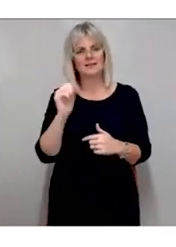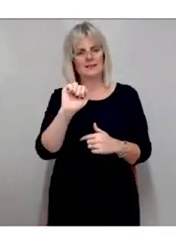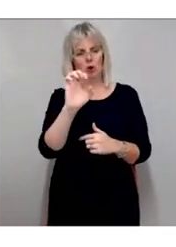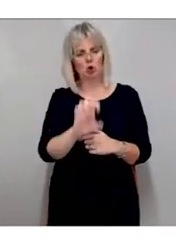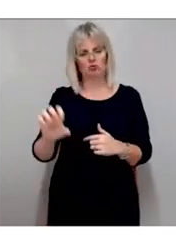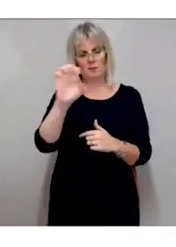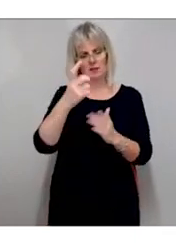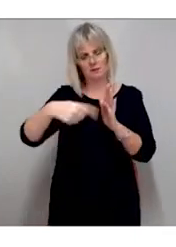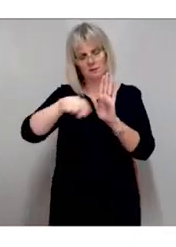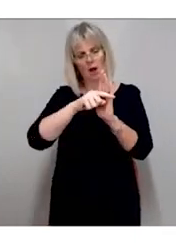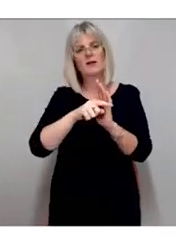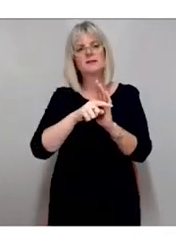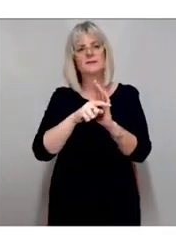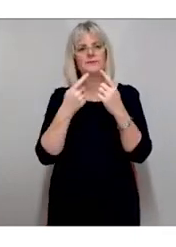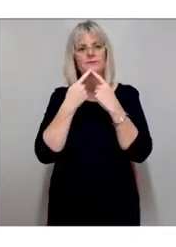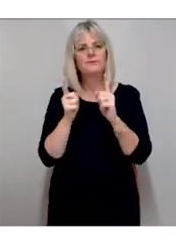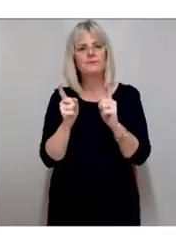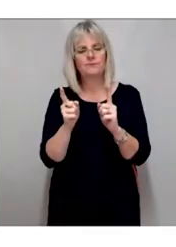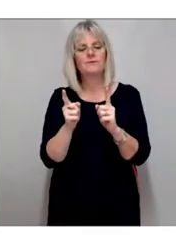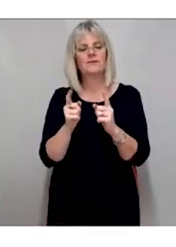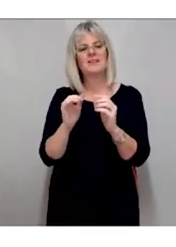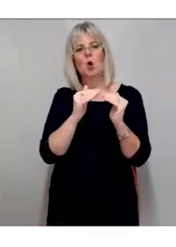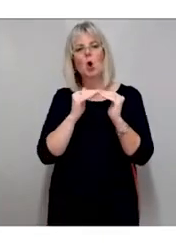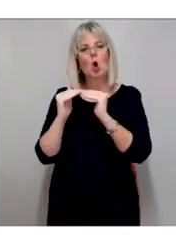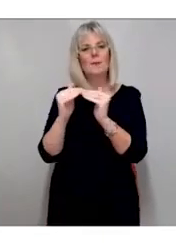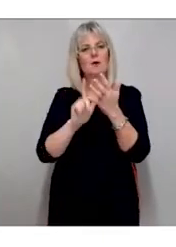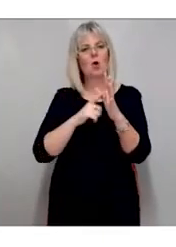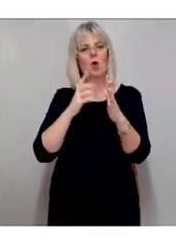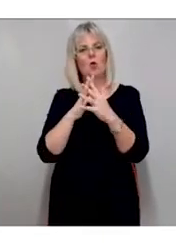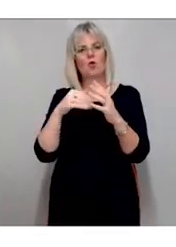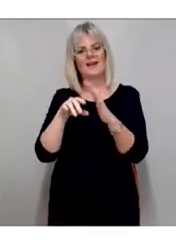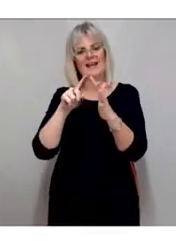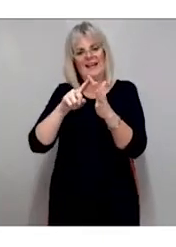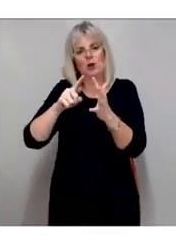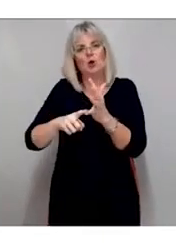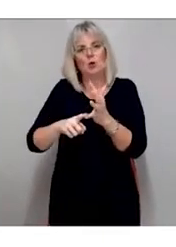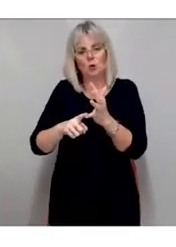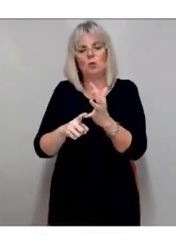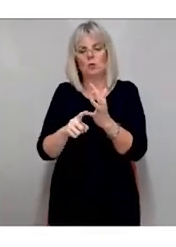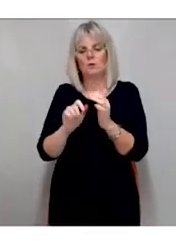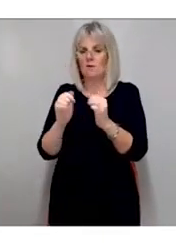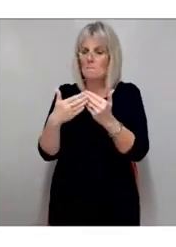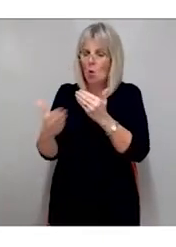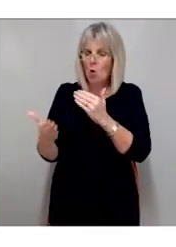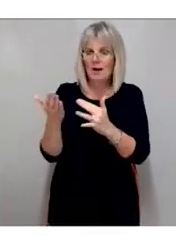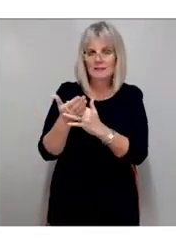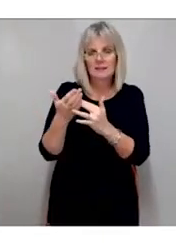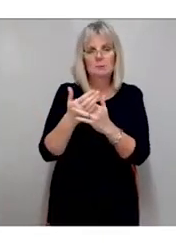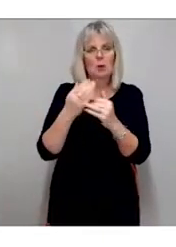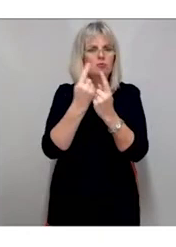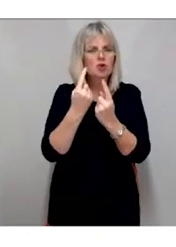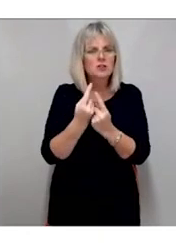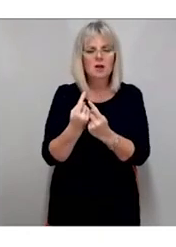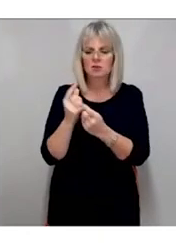on accessibility in the EU to make more accessible products and services in the market and facilitate